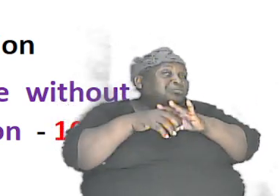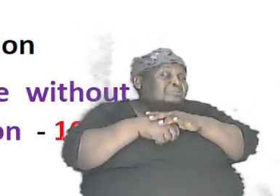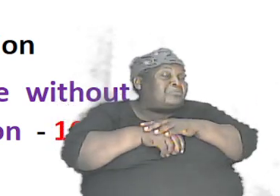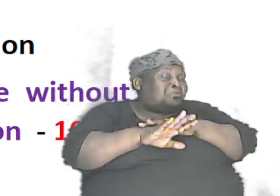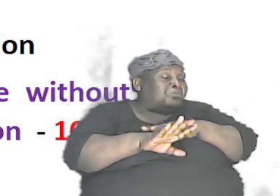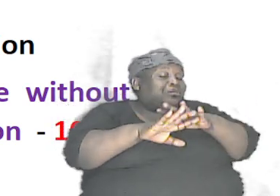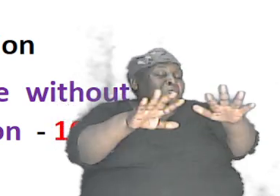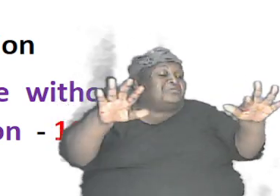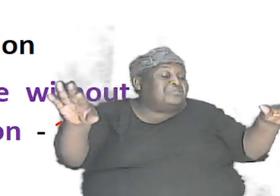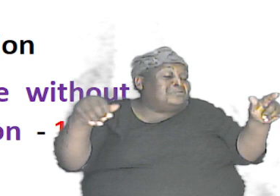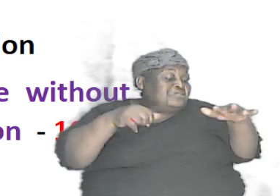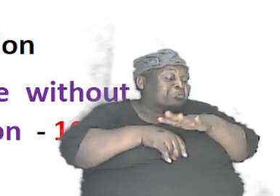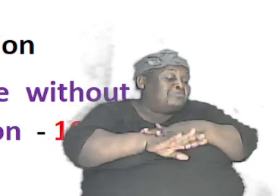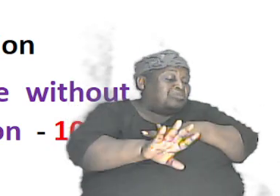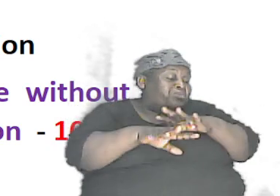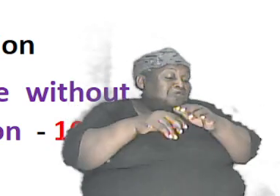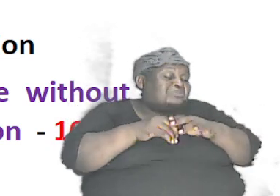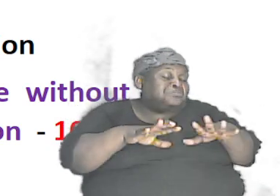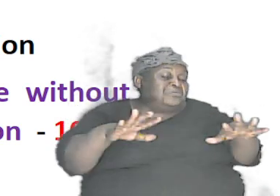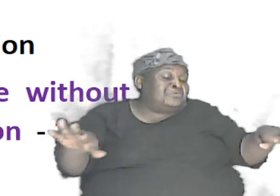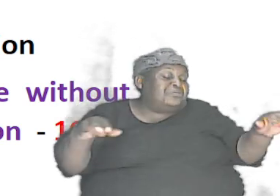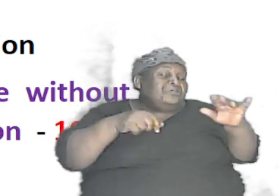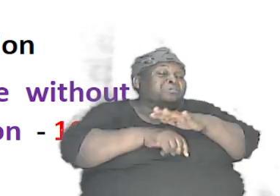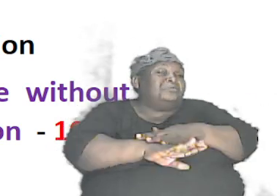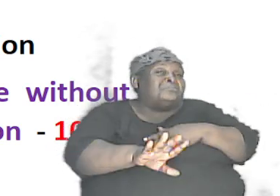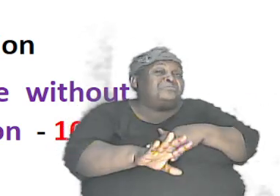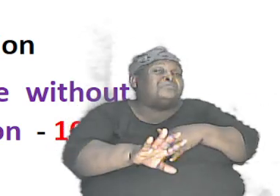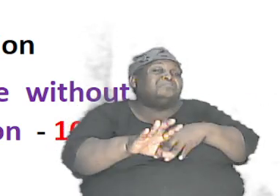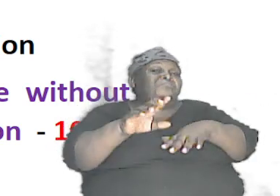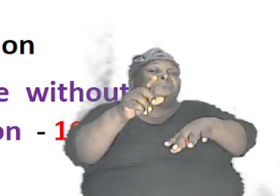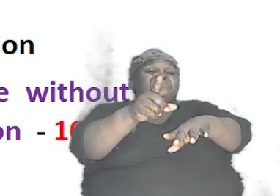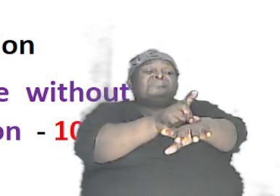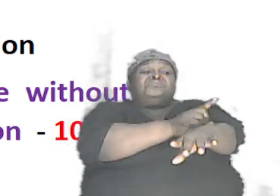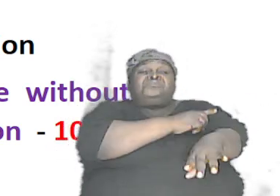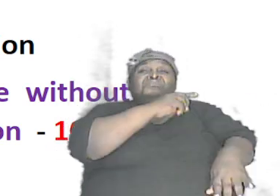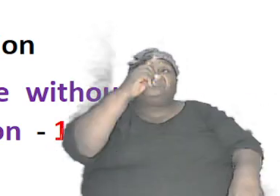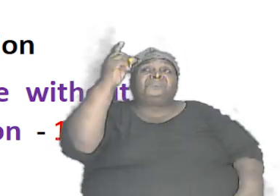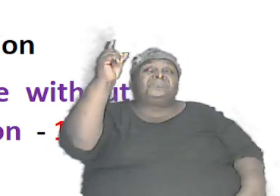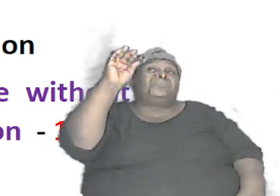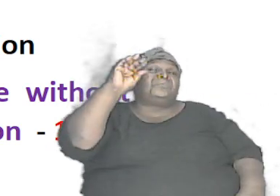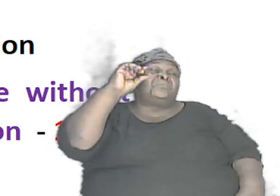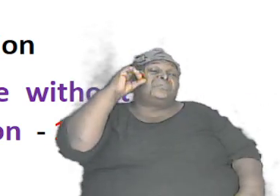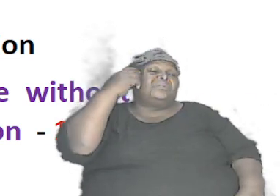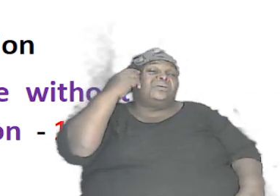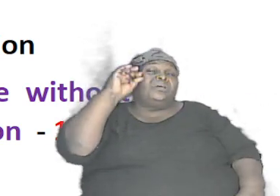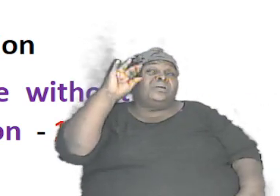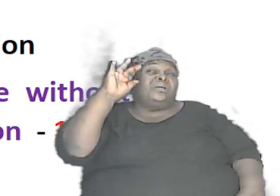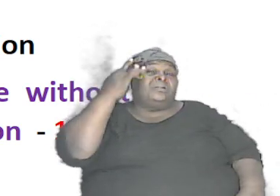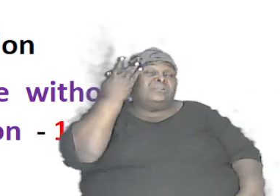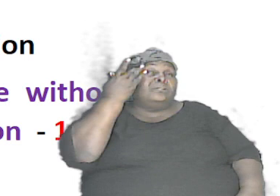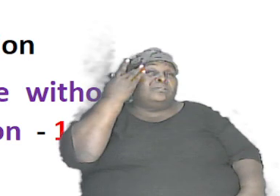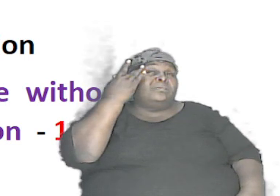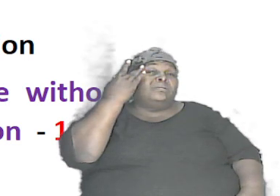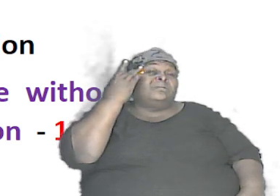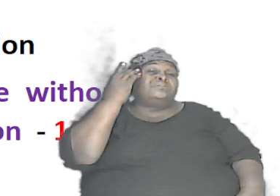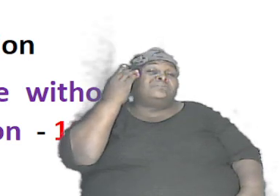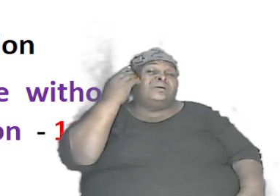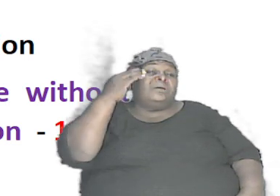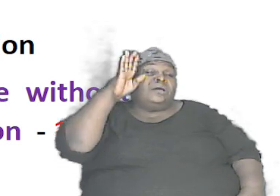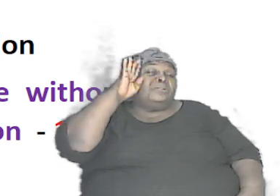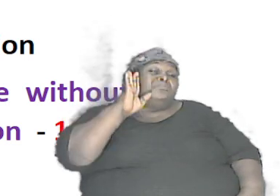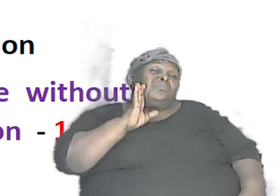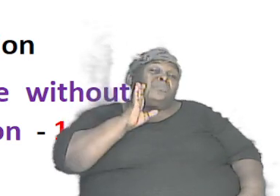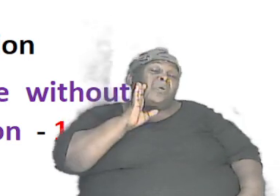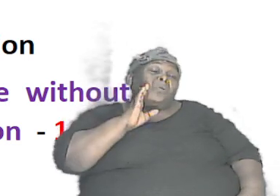you had children that some were light skinned some were dark skinned even though they came from the same parents the